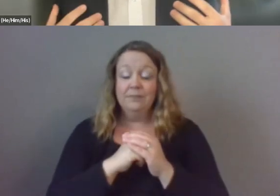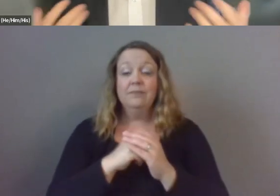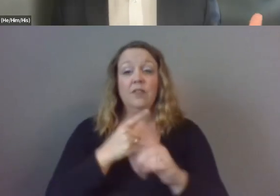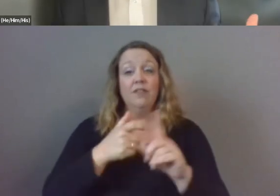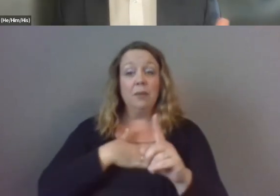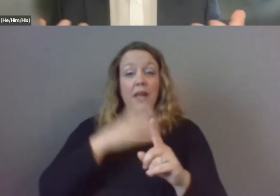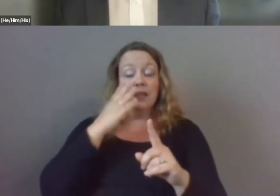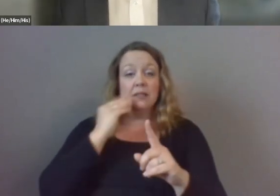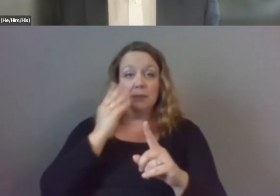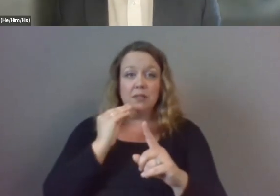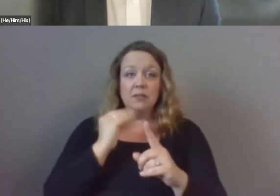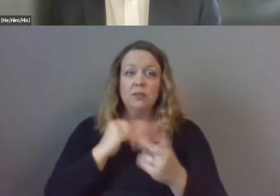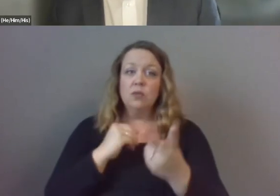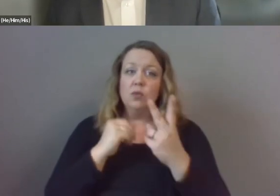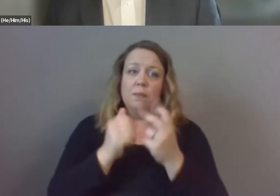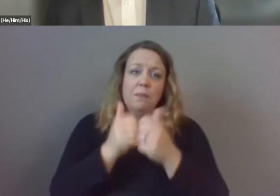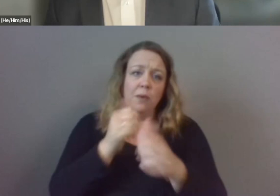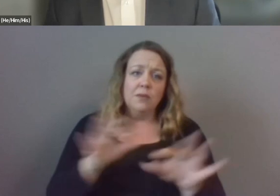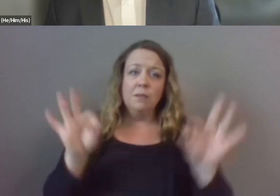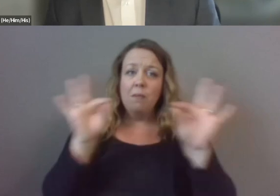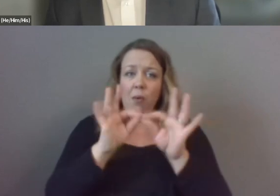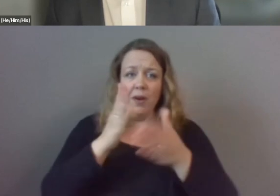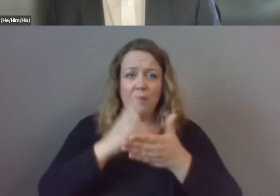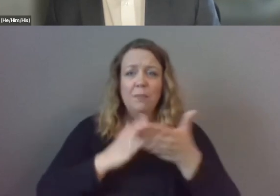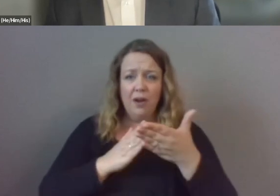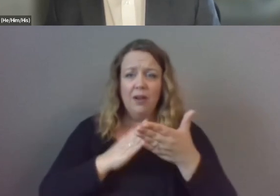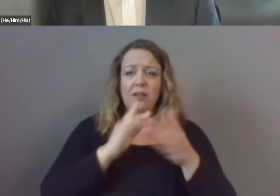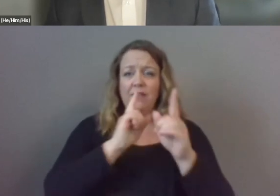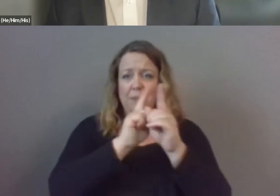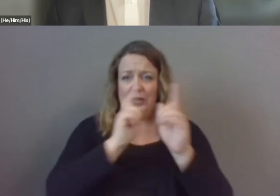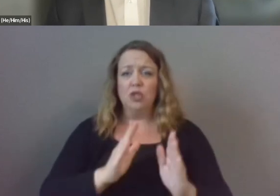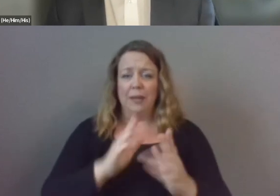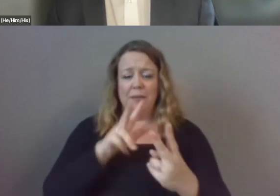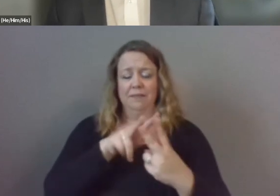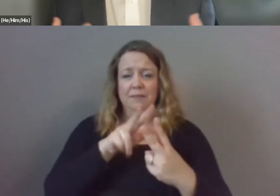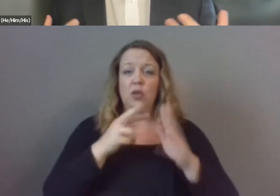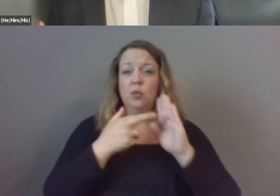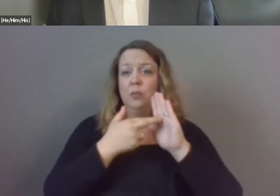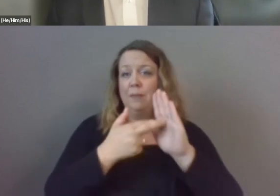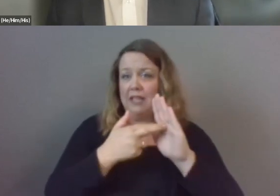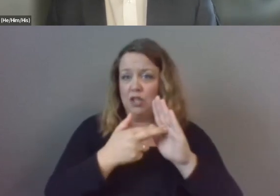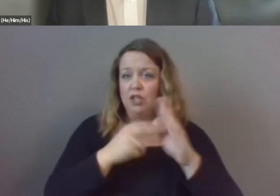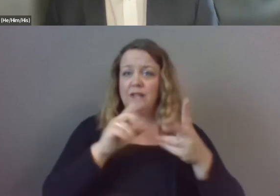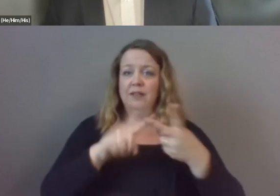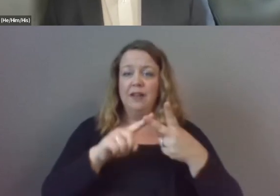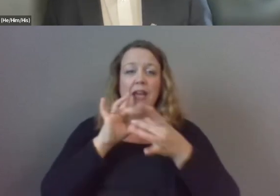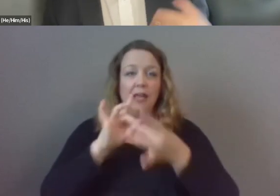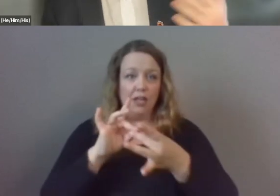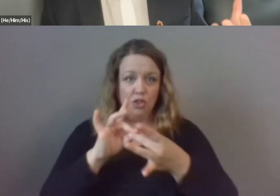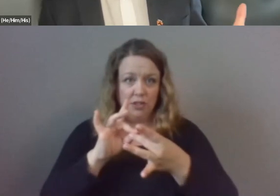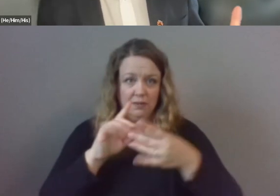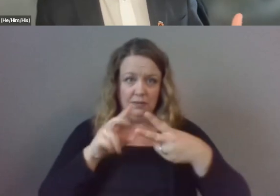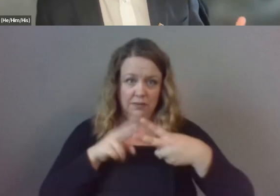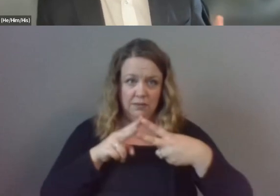the two most critical facets of of mentorship are representation and connection so